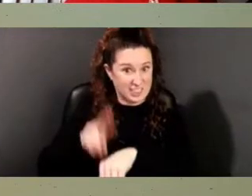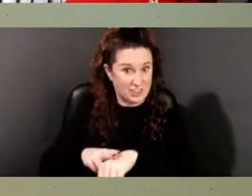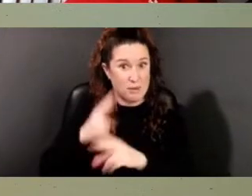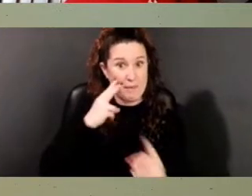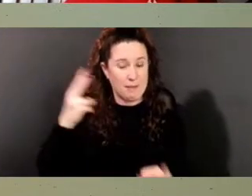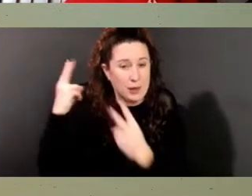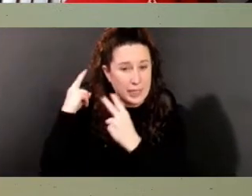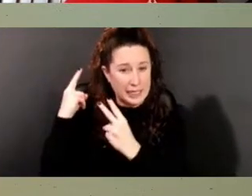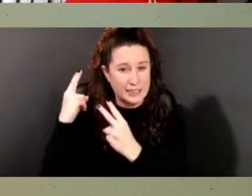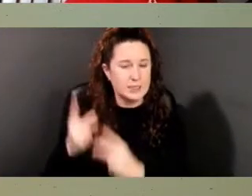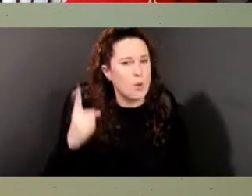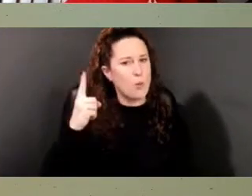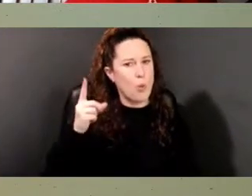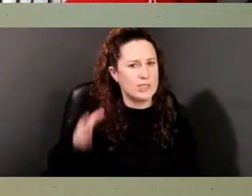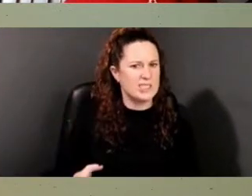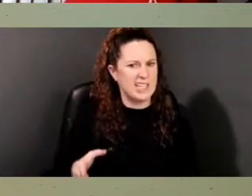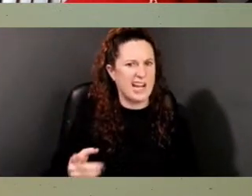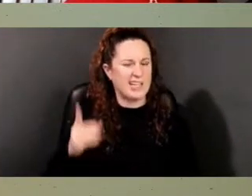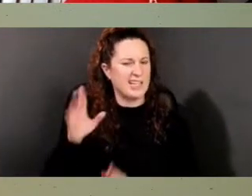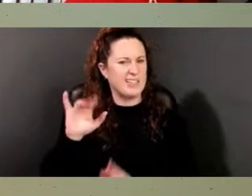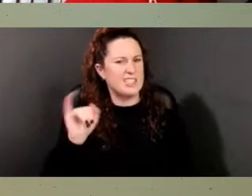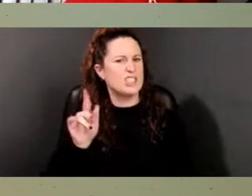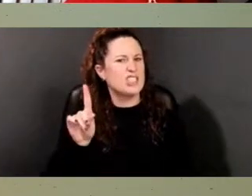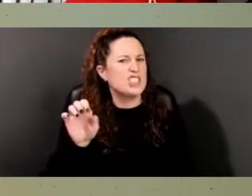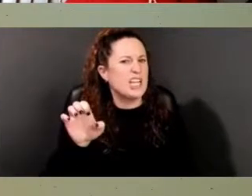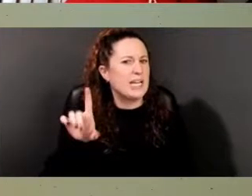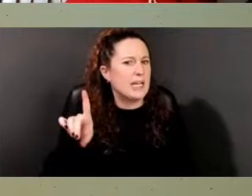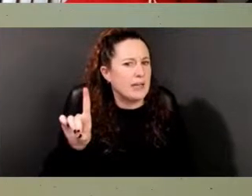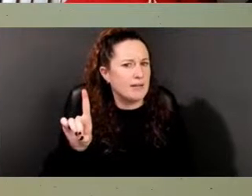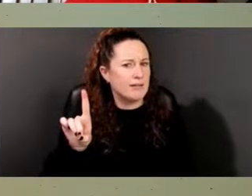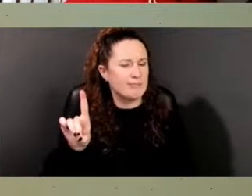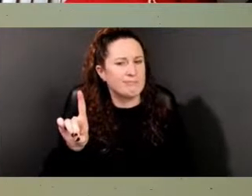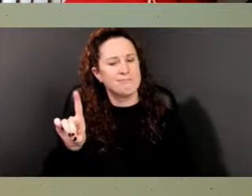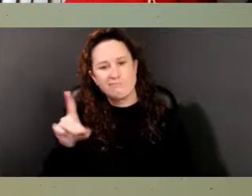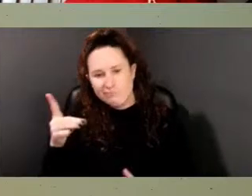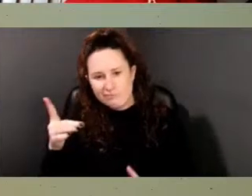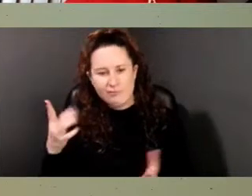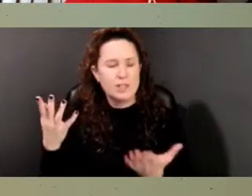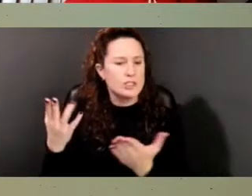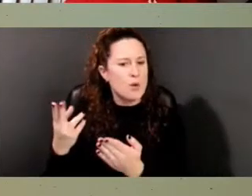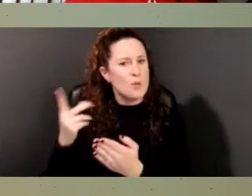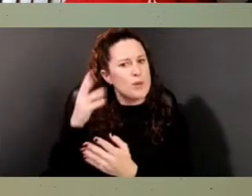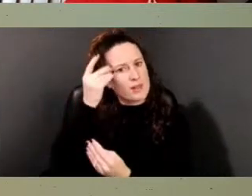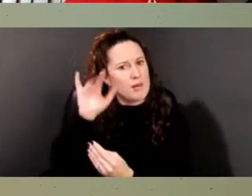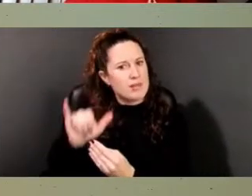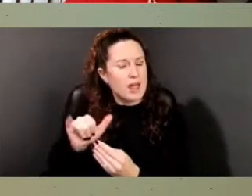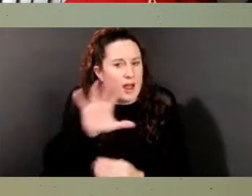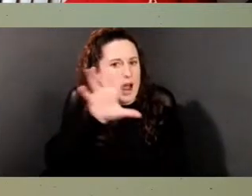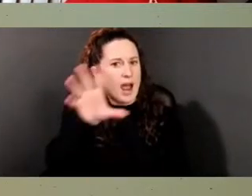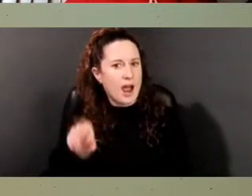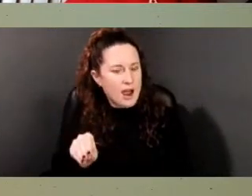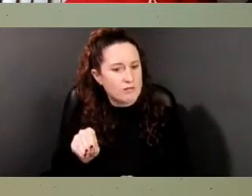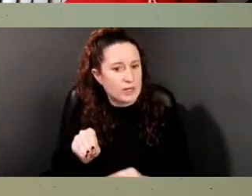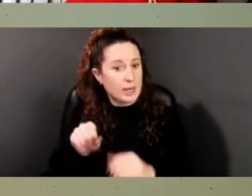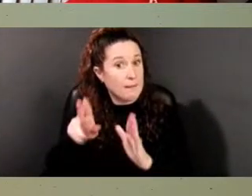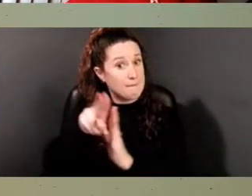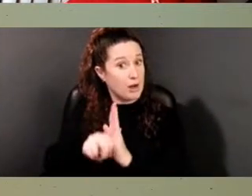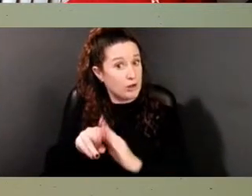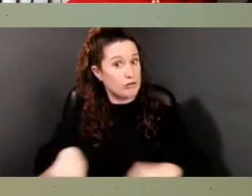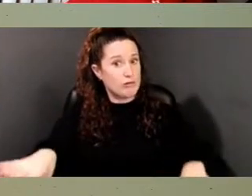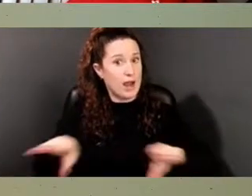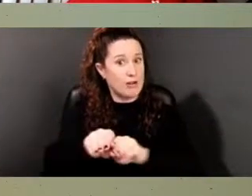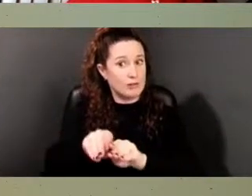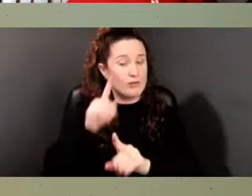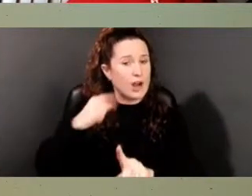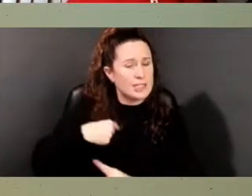right? So we can now use this African burial ground to look at origins and identities. And here's